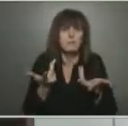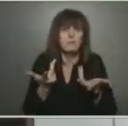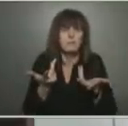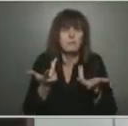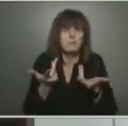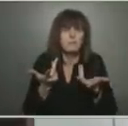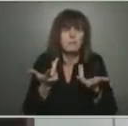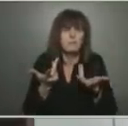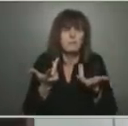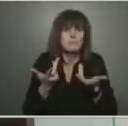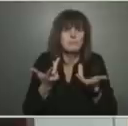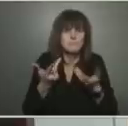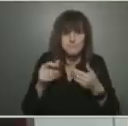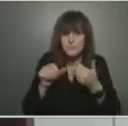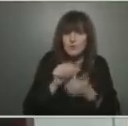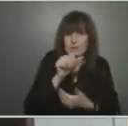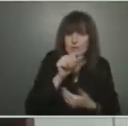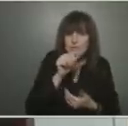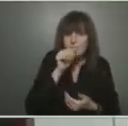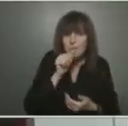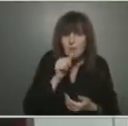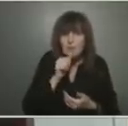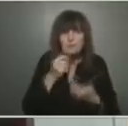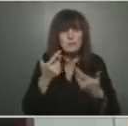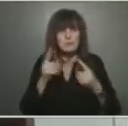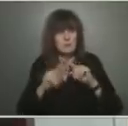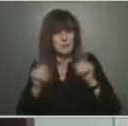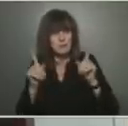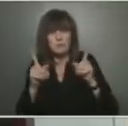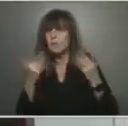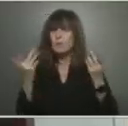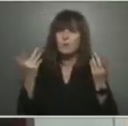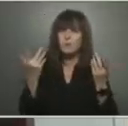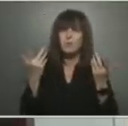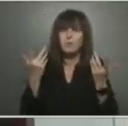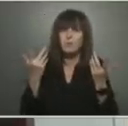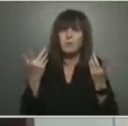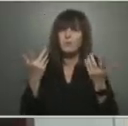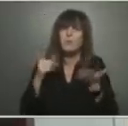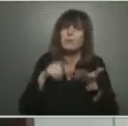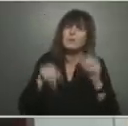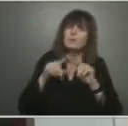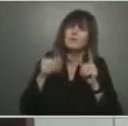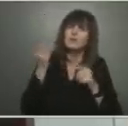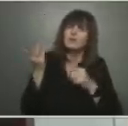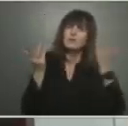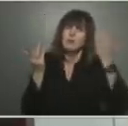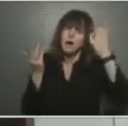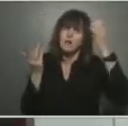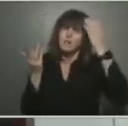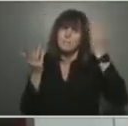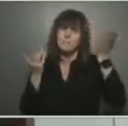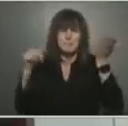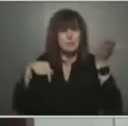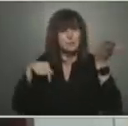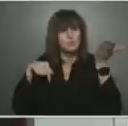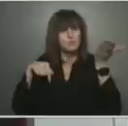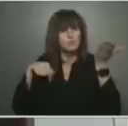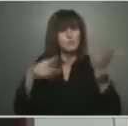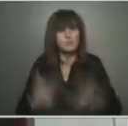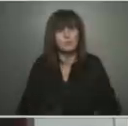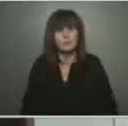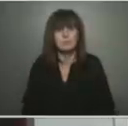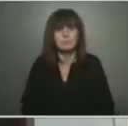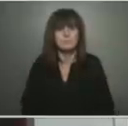What is the difference between what we're seeing in other jurisdictions in Europe and what we're seeing here? A really good